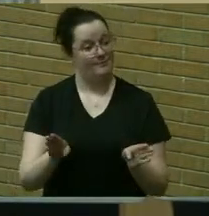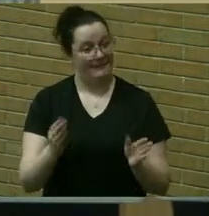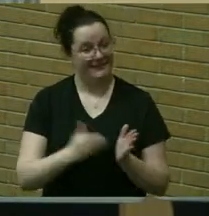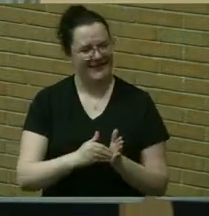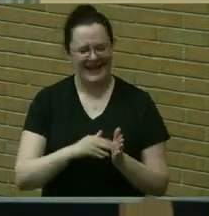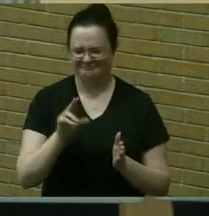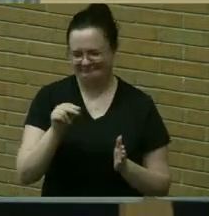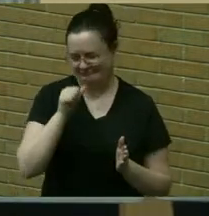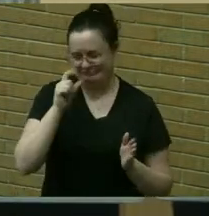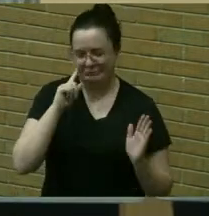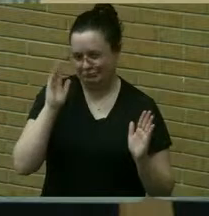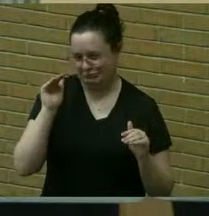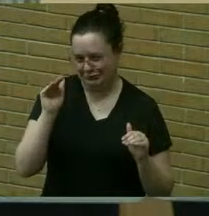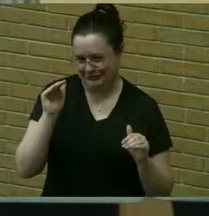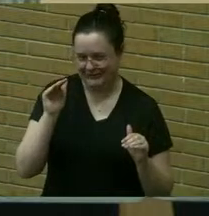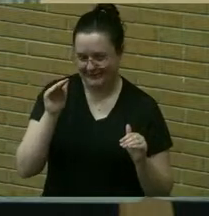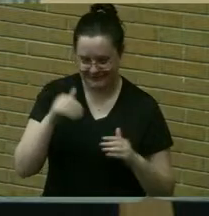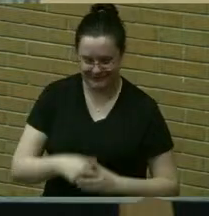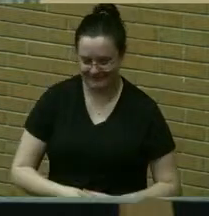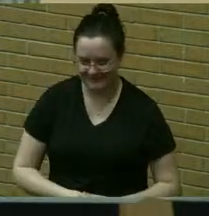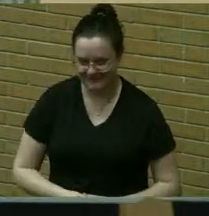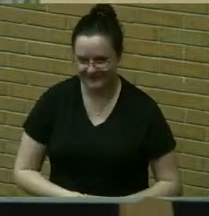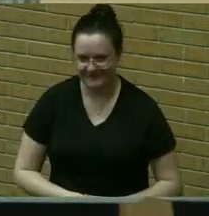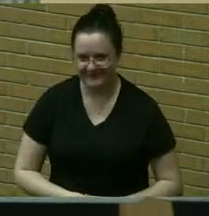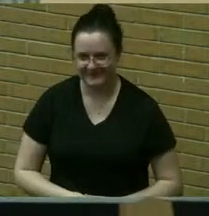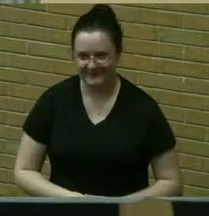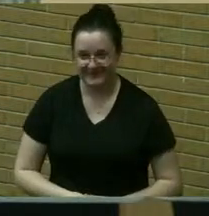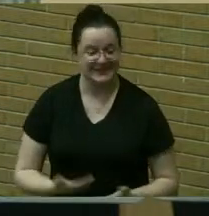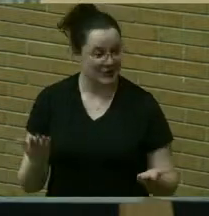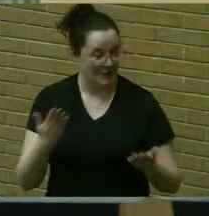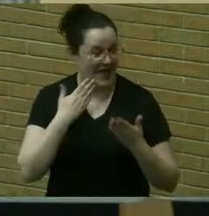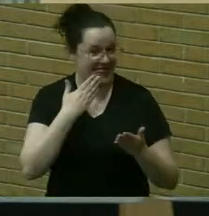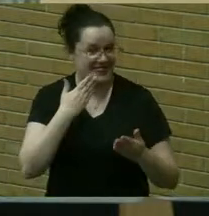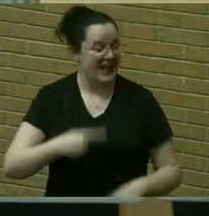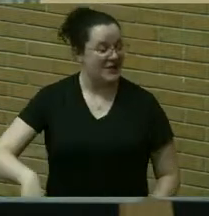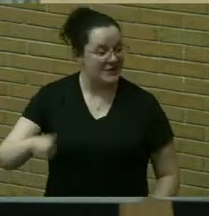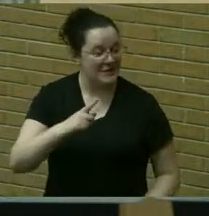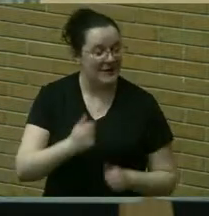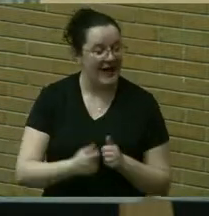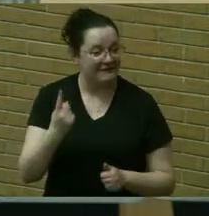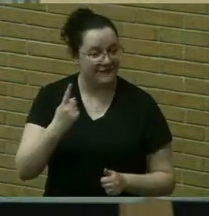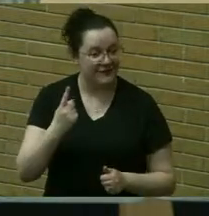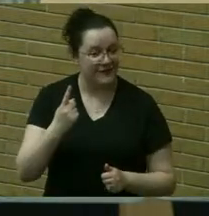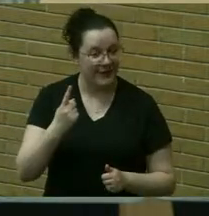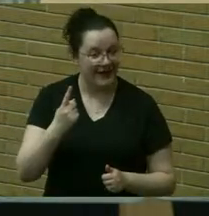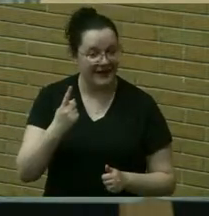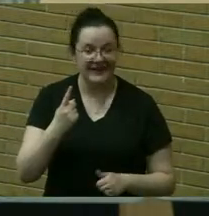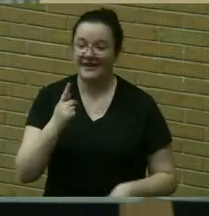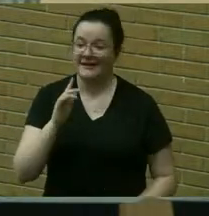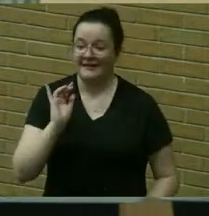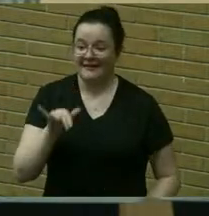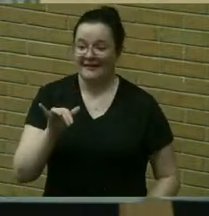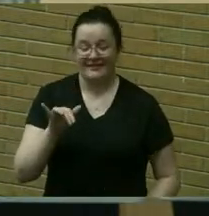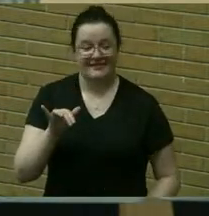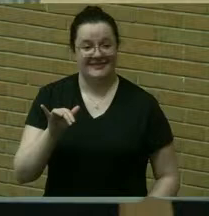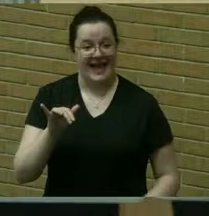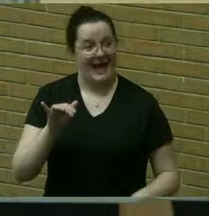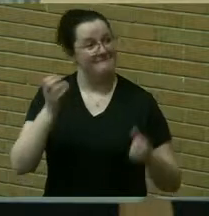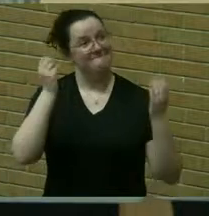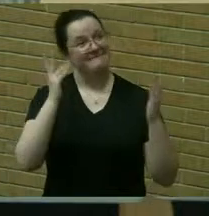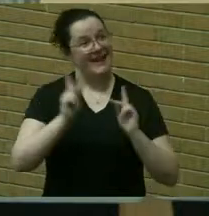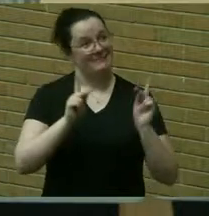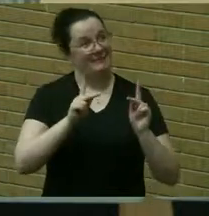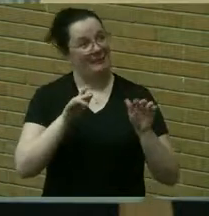session after the executive session so thank you everybody for that throng of people that we now know who's watching